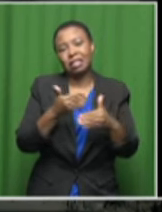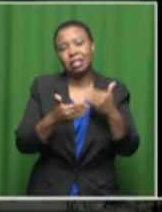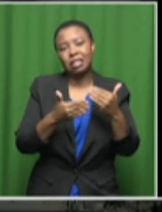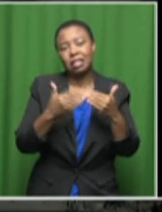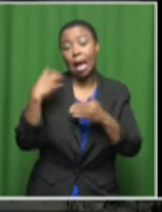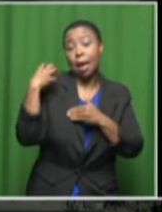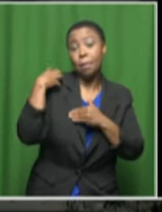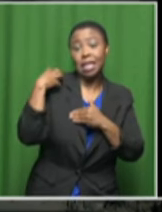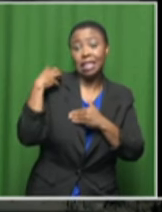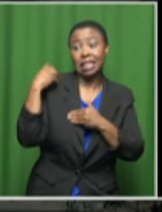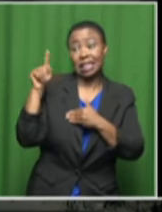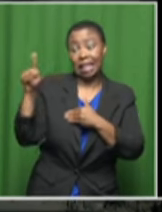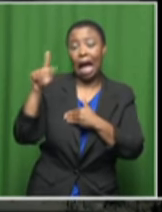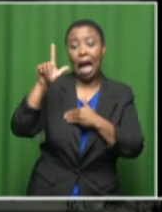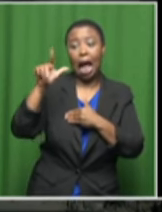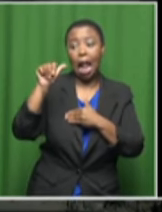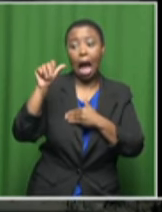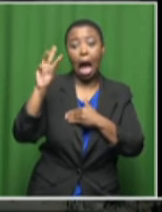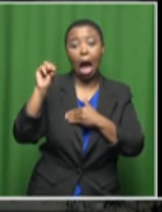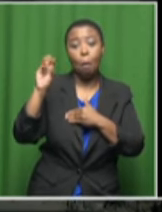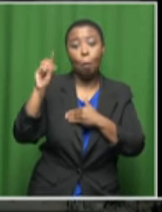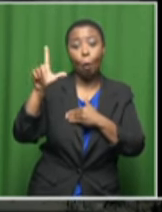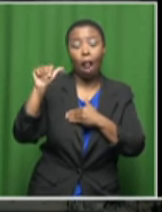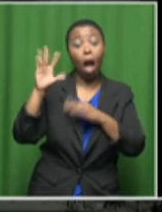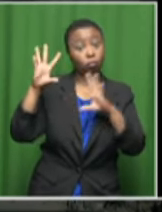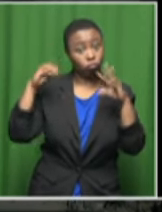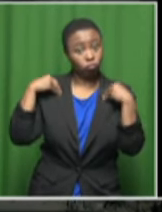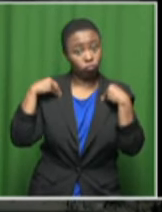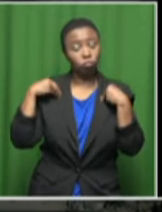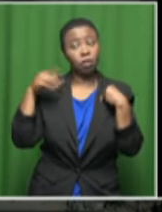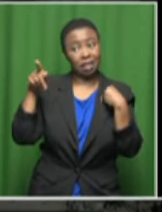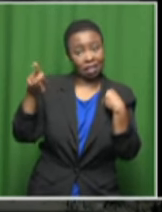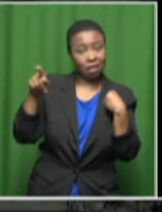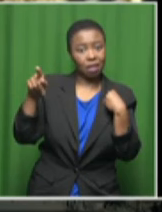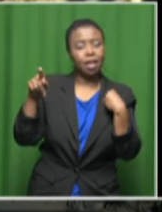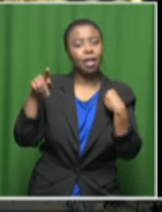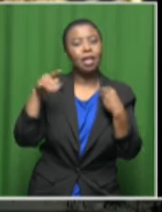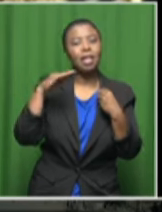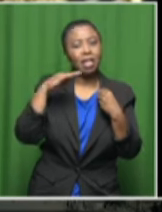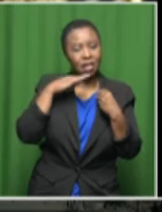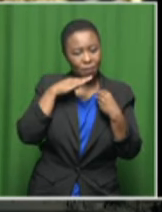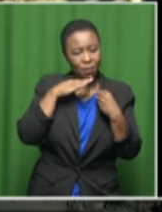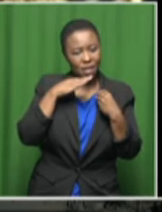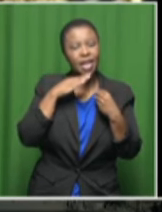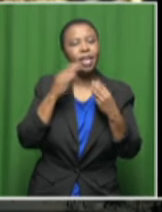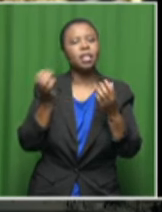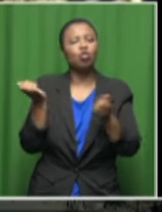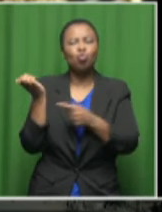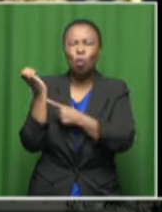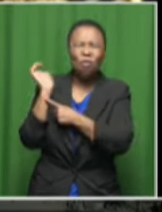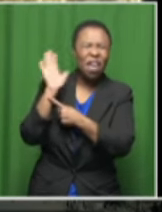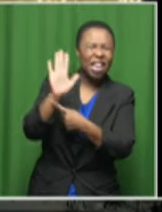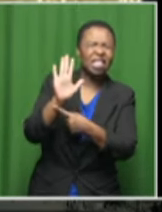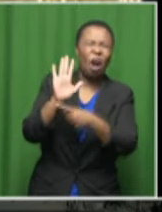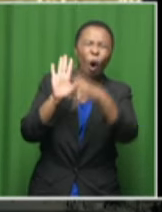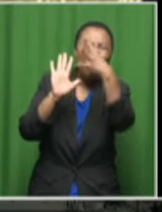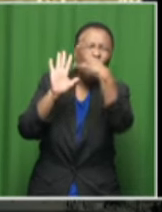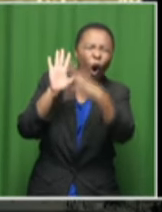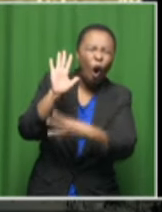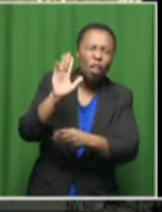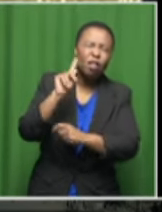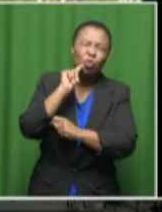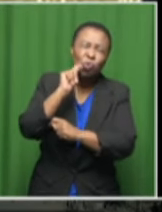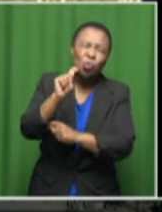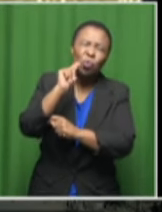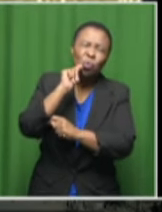Lamula has announced, is going to lay bare all the truths, and those